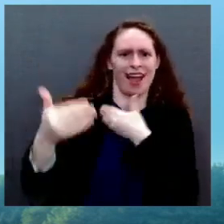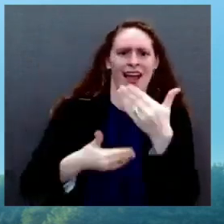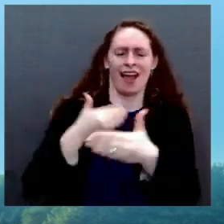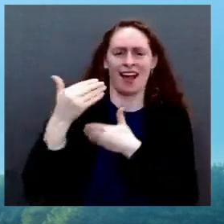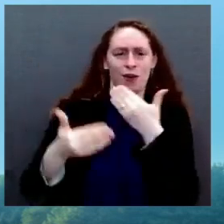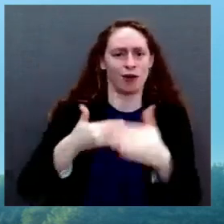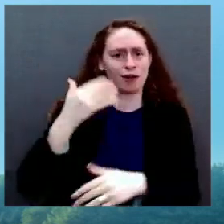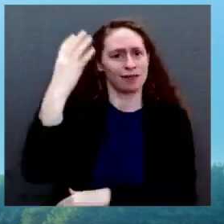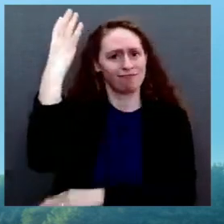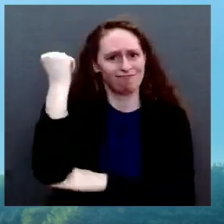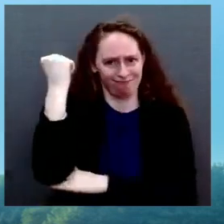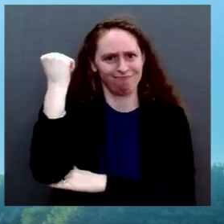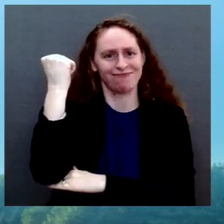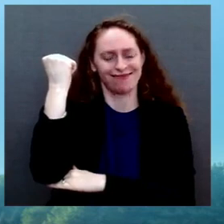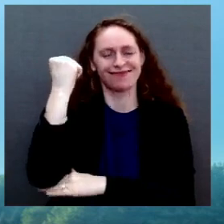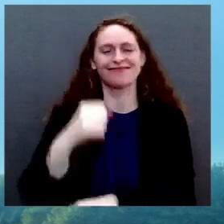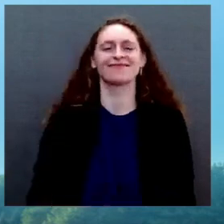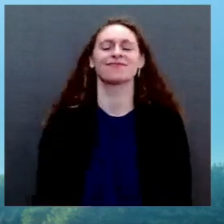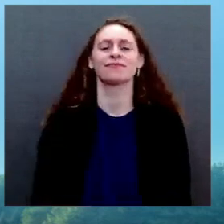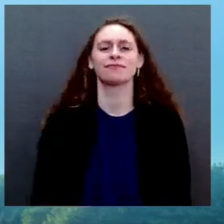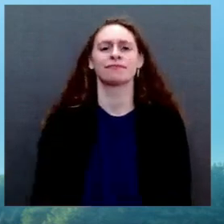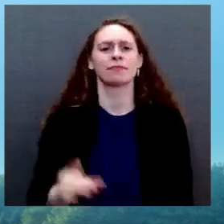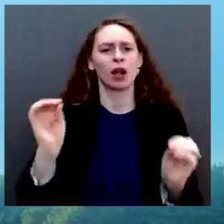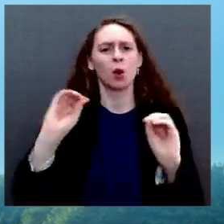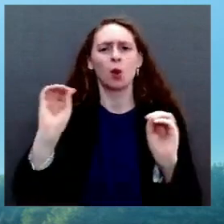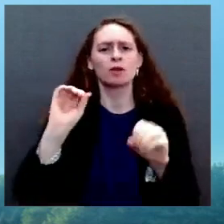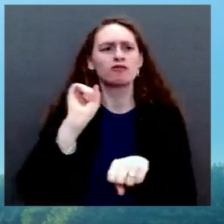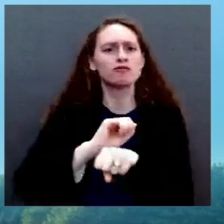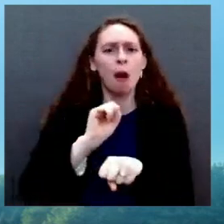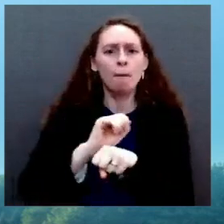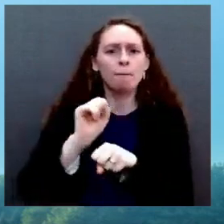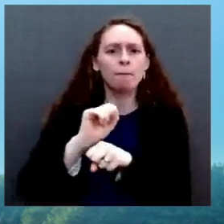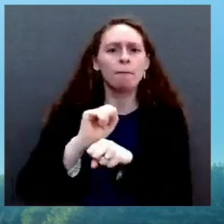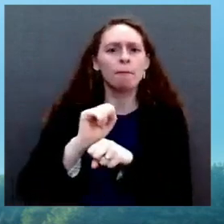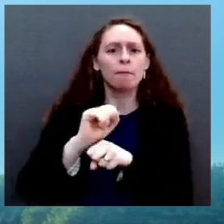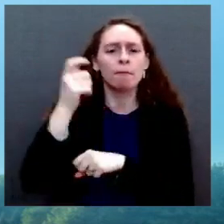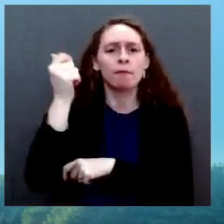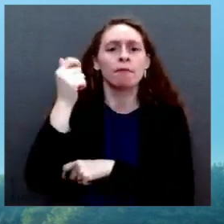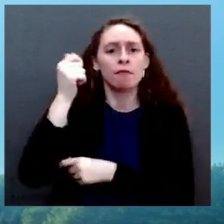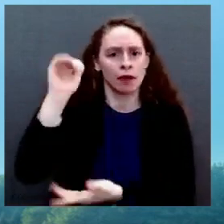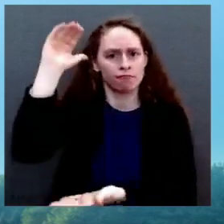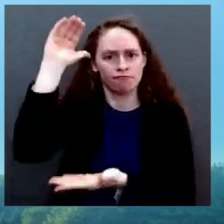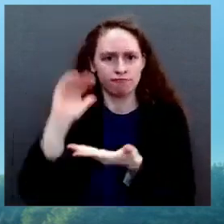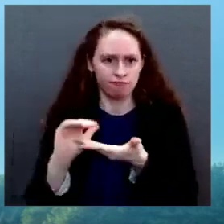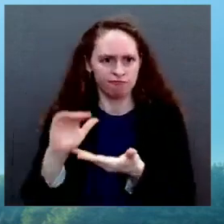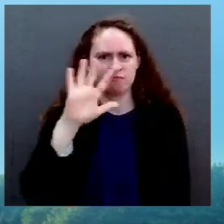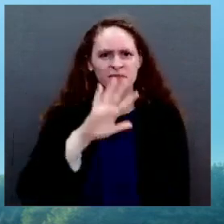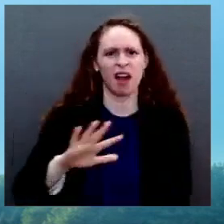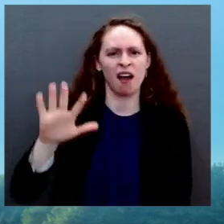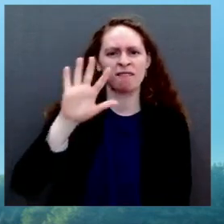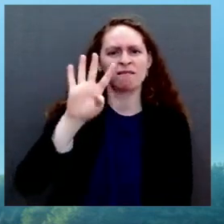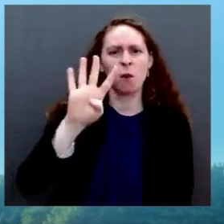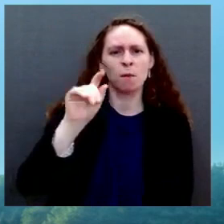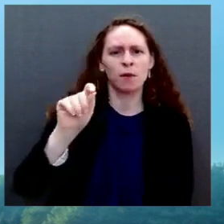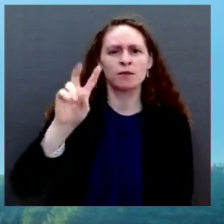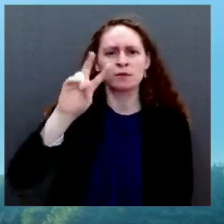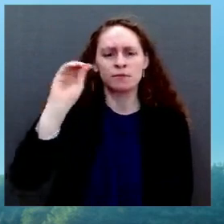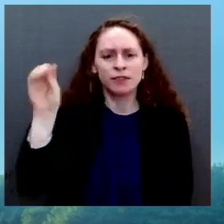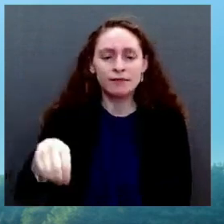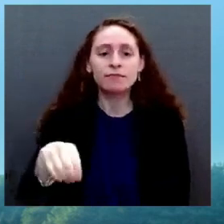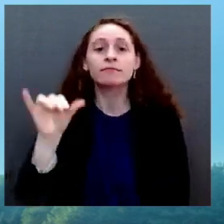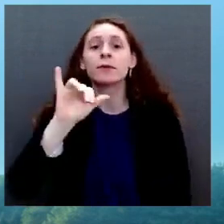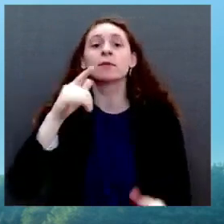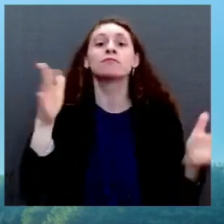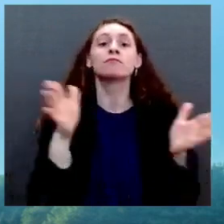years ahead of predictions. New small business applications are up over 30 percent compared with before the pandemic,